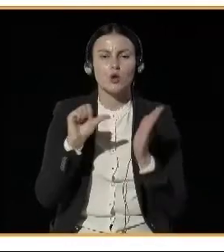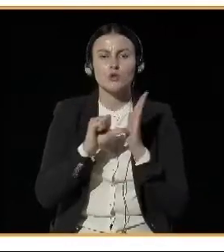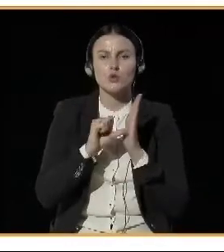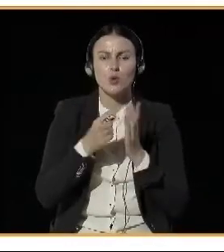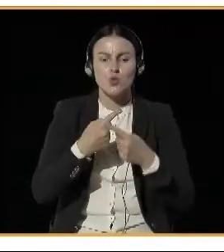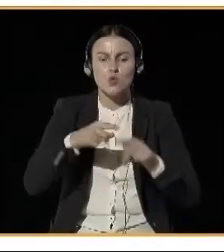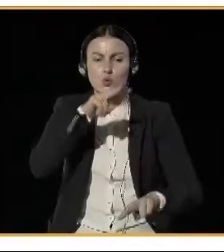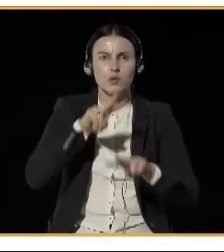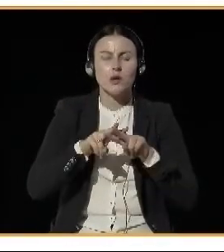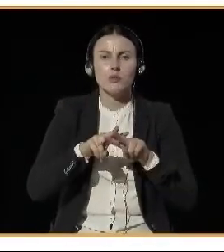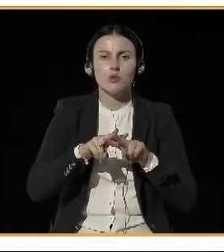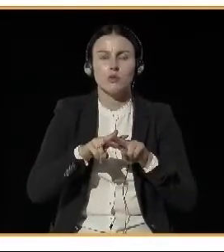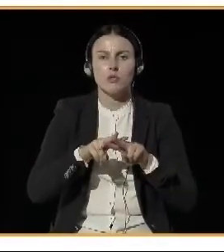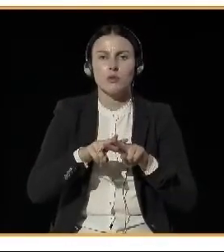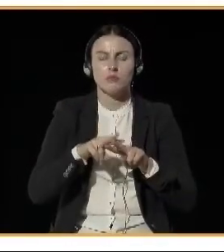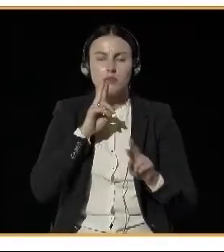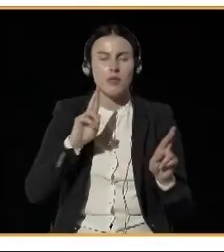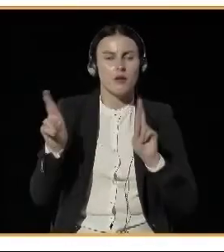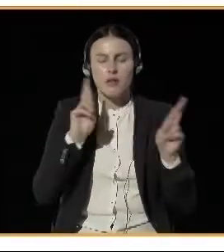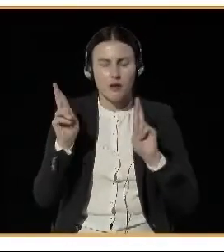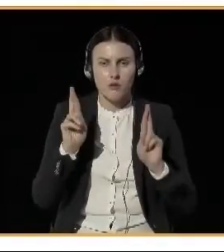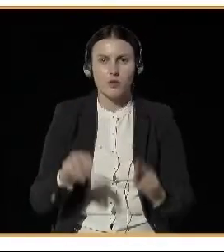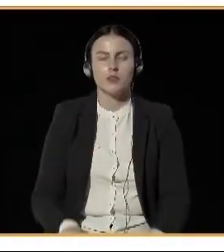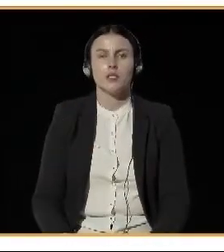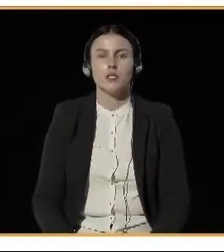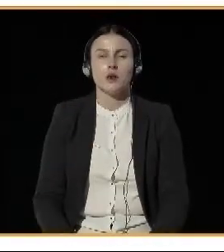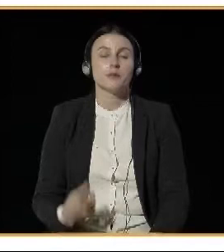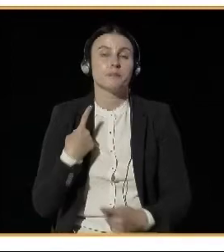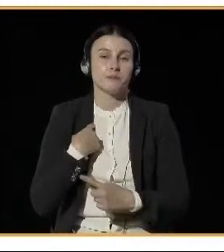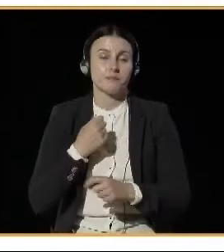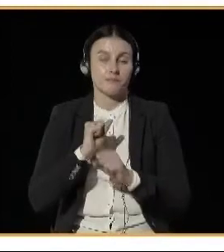responsible for issuing the public warnings and press releases.